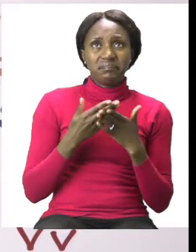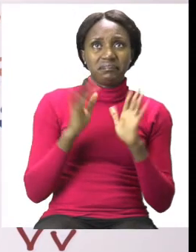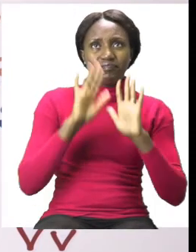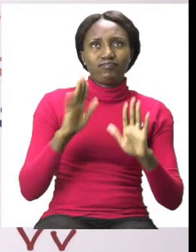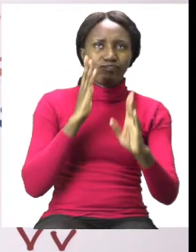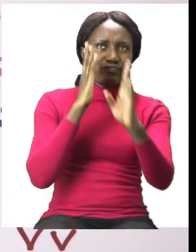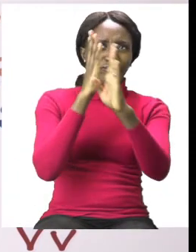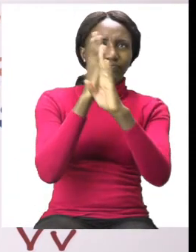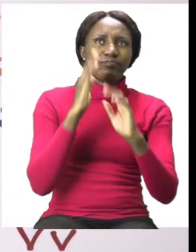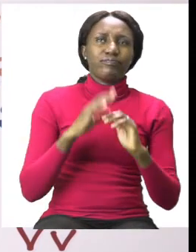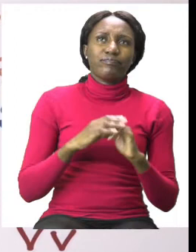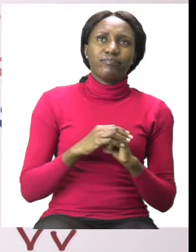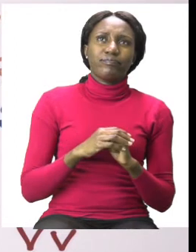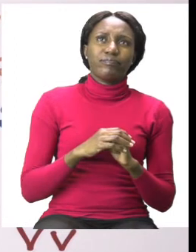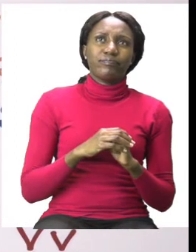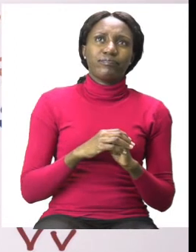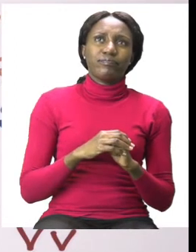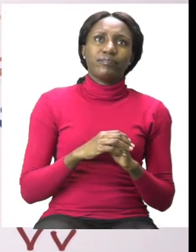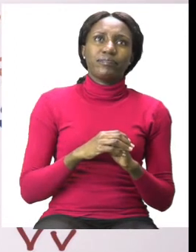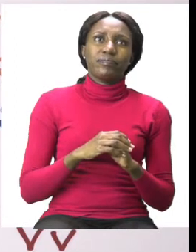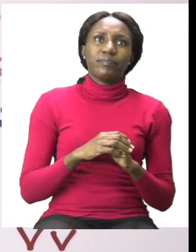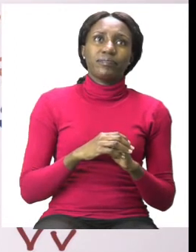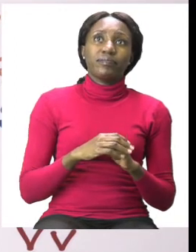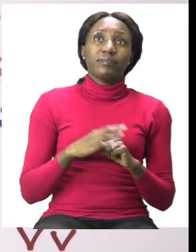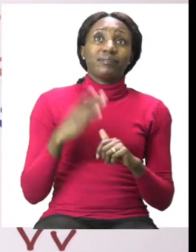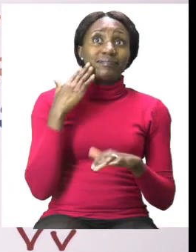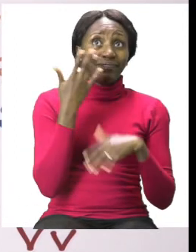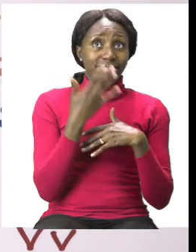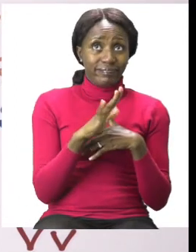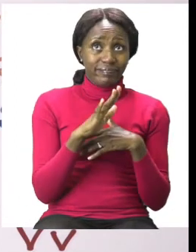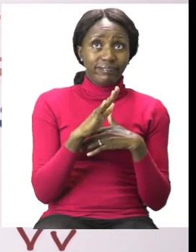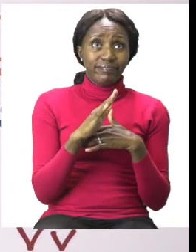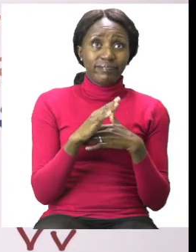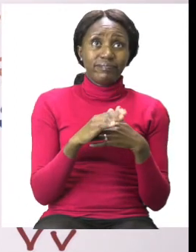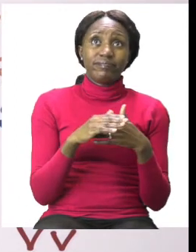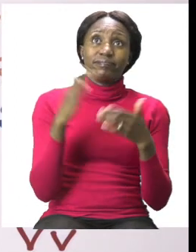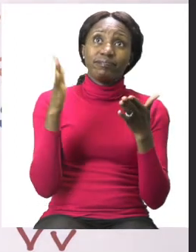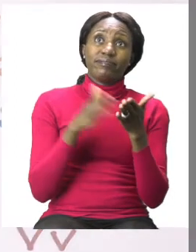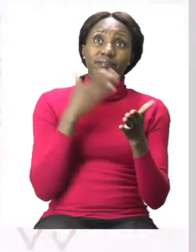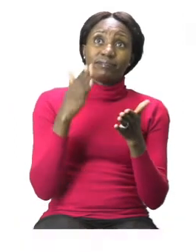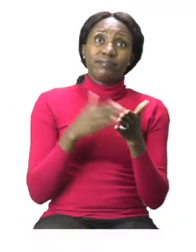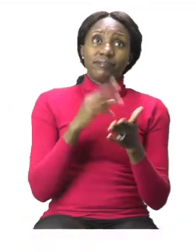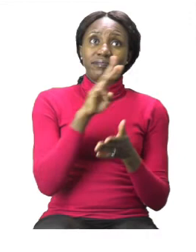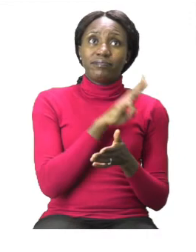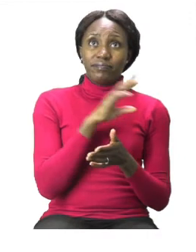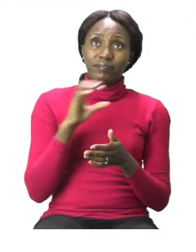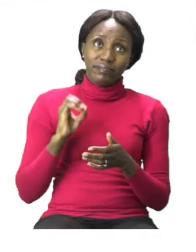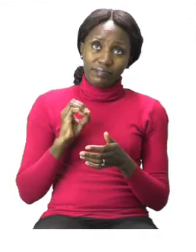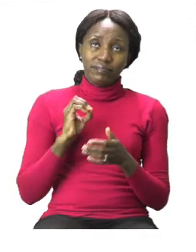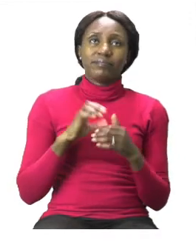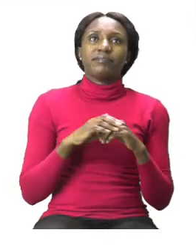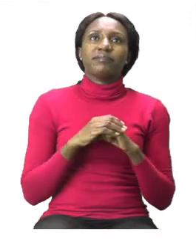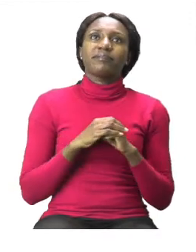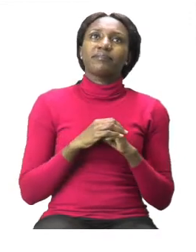Take your time with this one and when you're done you can move on to the next page page 30. On page